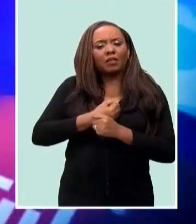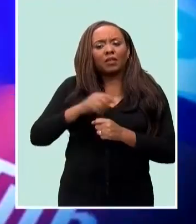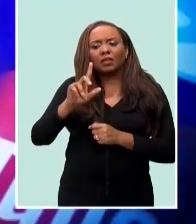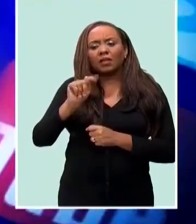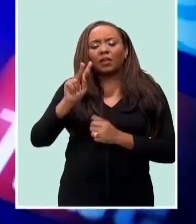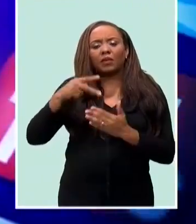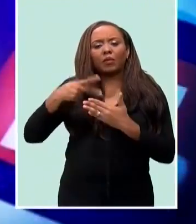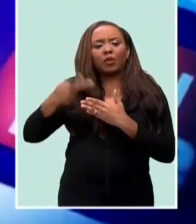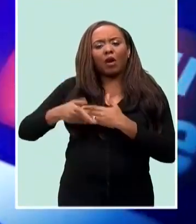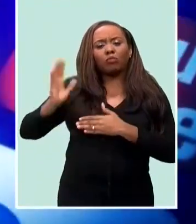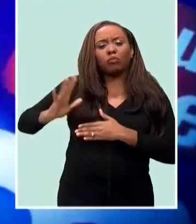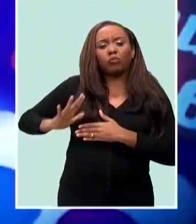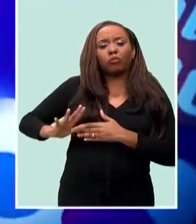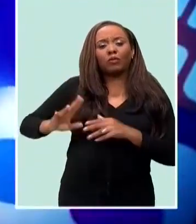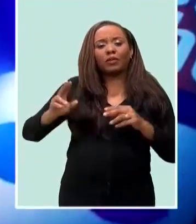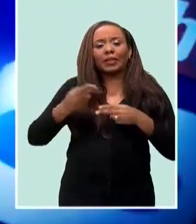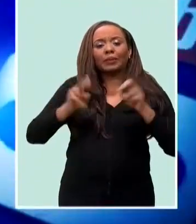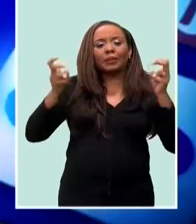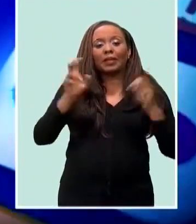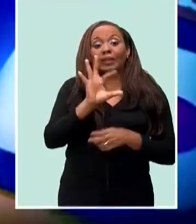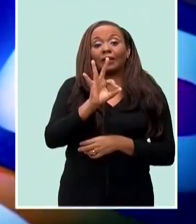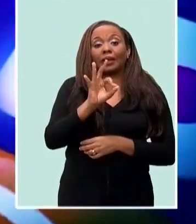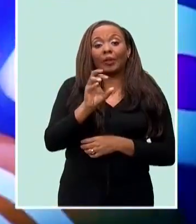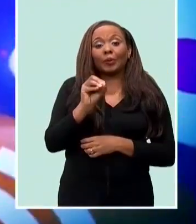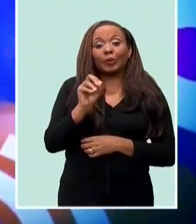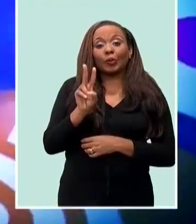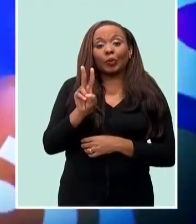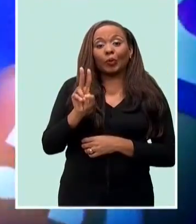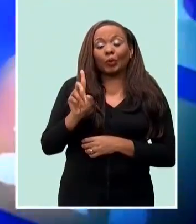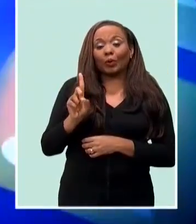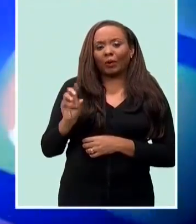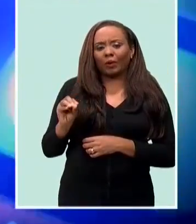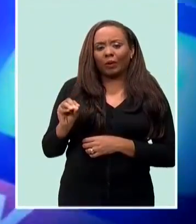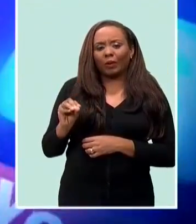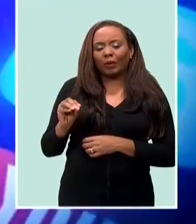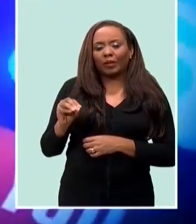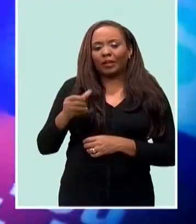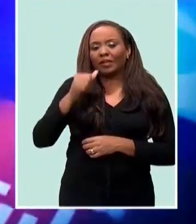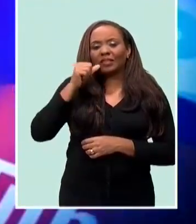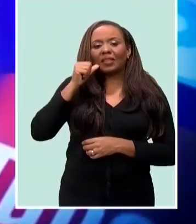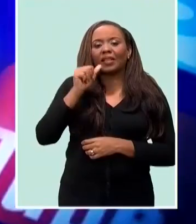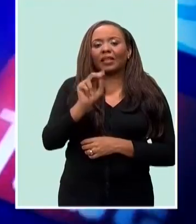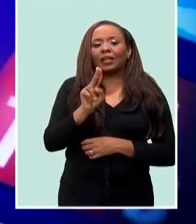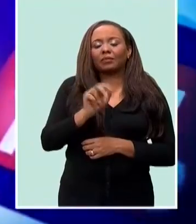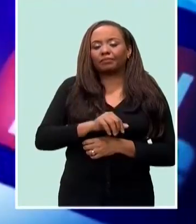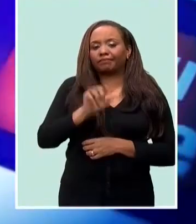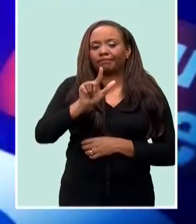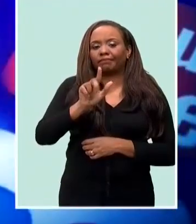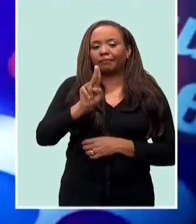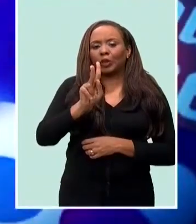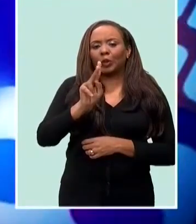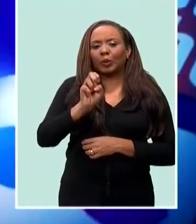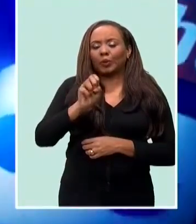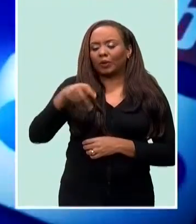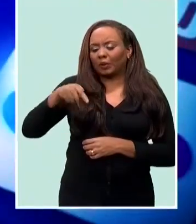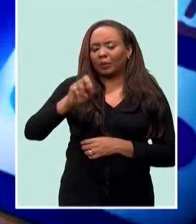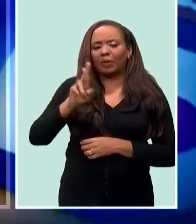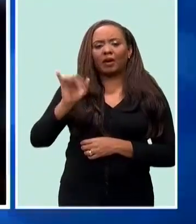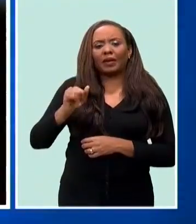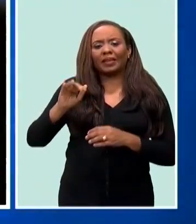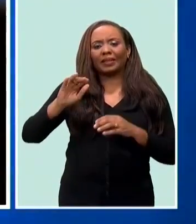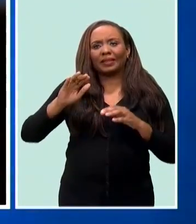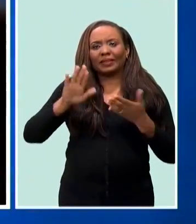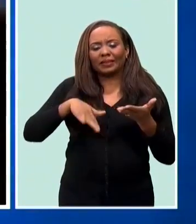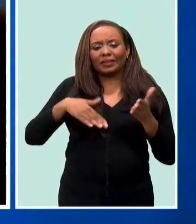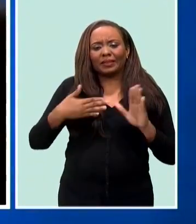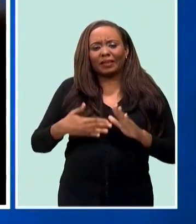series 90210 woke up to the news yesterday that Luke Perry had died from a massive stroke. The 52-year